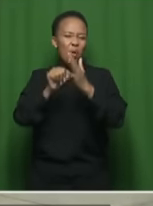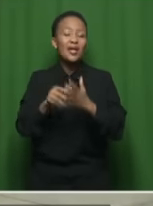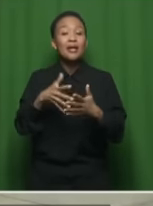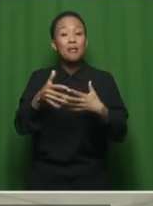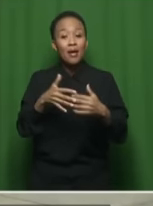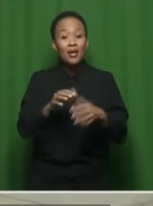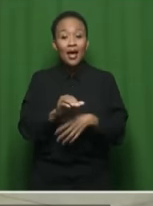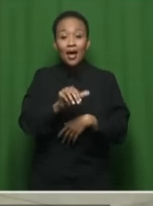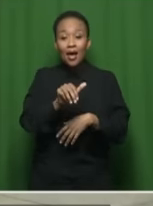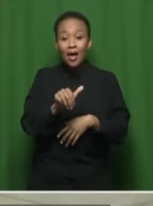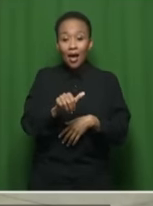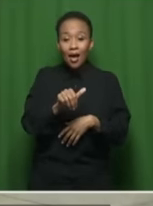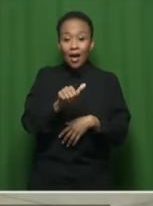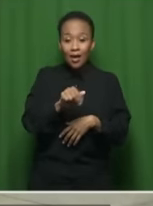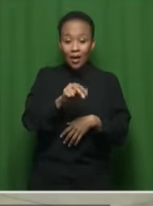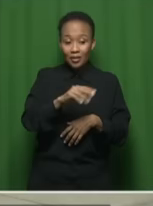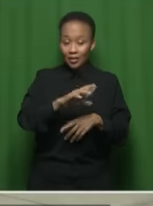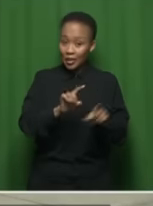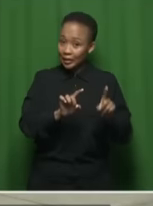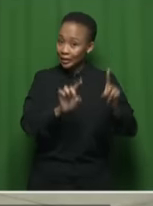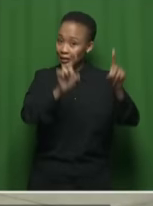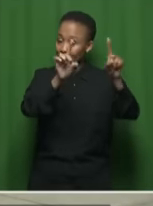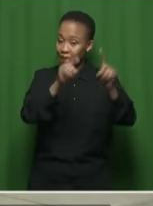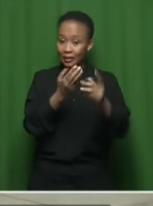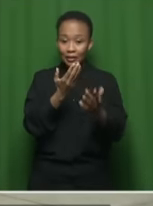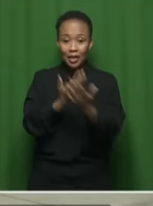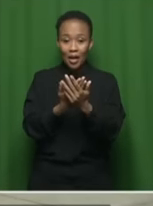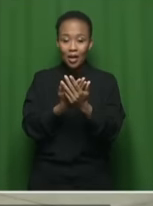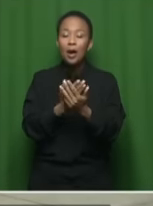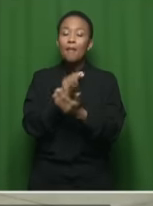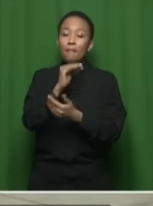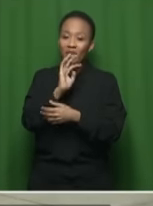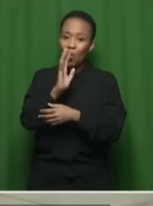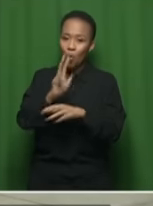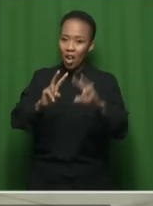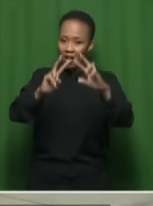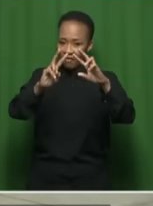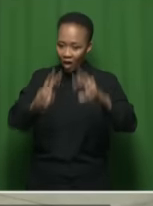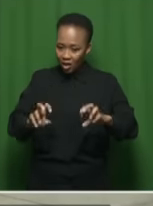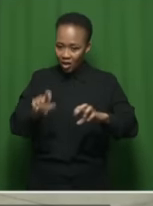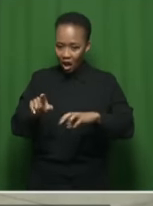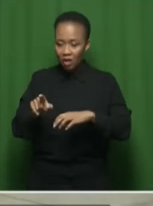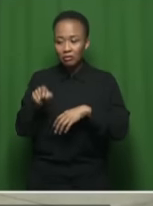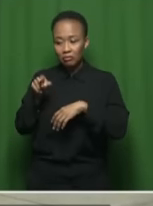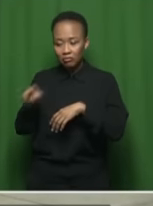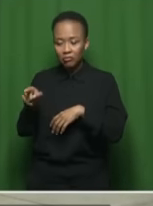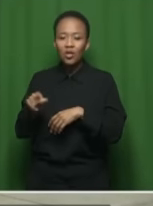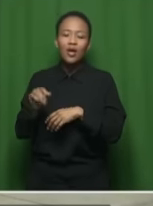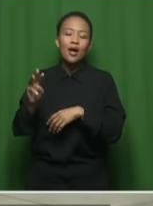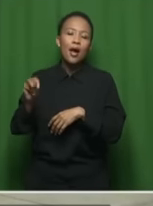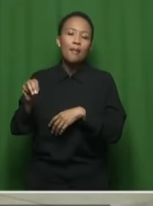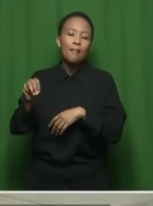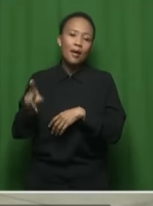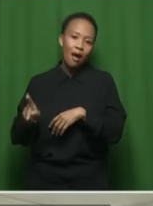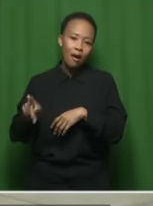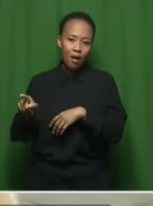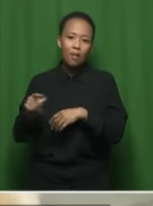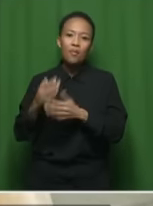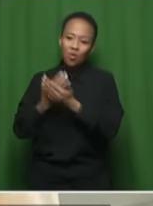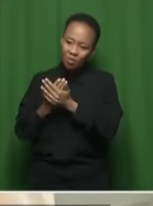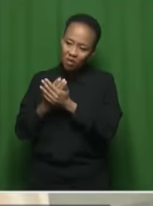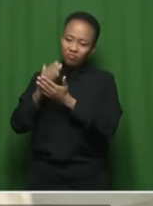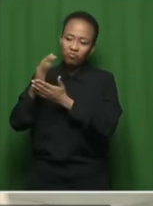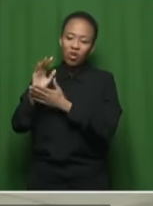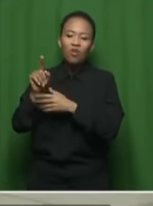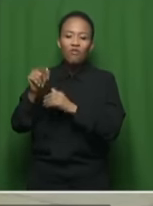successful, essentially they would have invalidated the registration of Umkonto Wessezwe, which has implications for the 2024 ballots. But